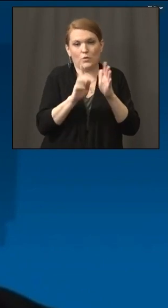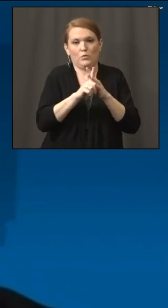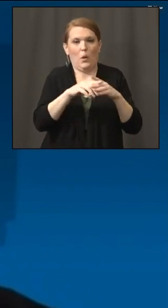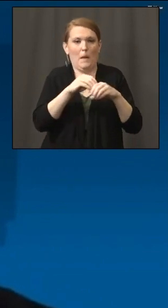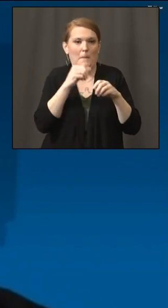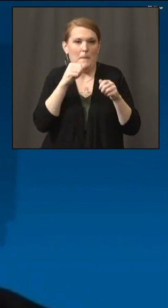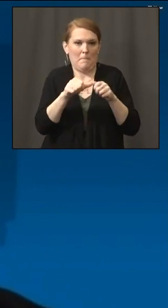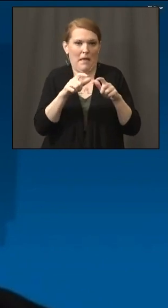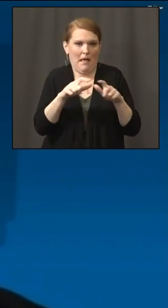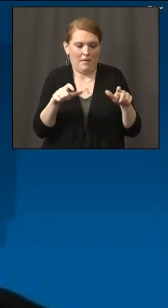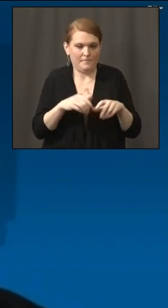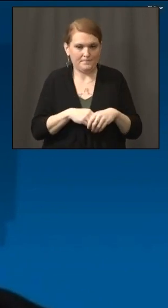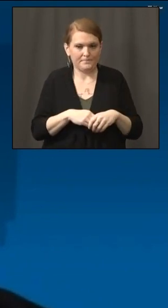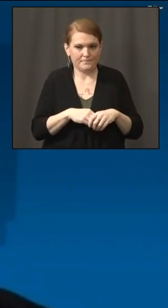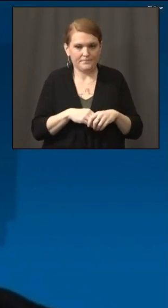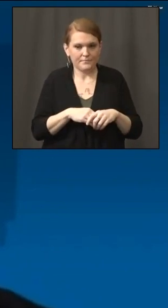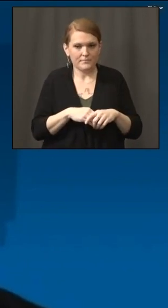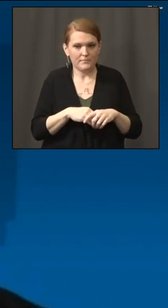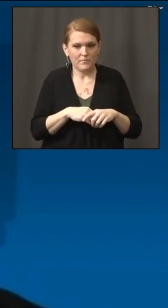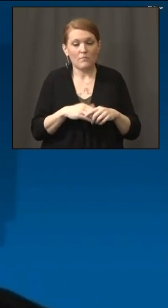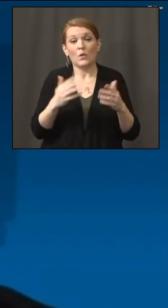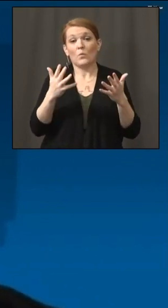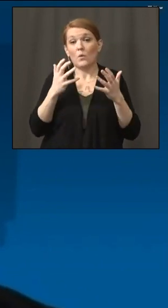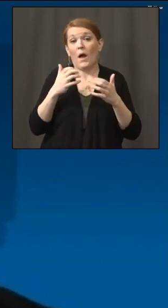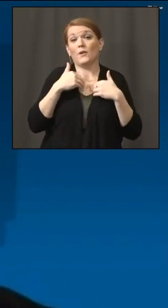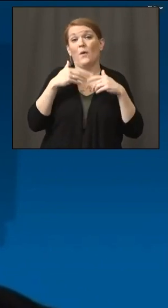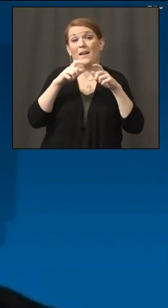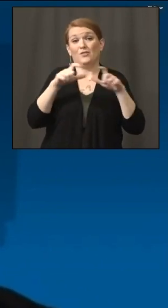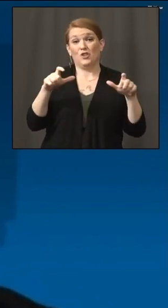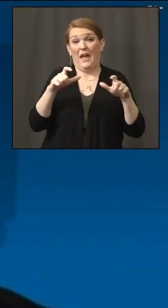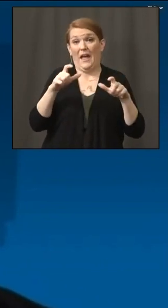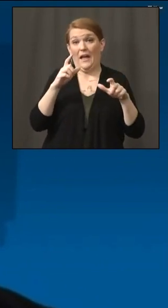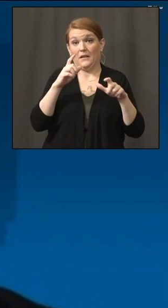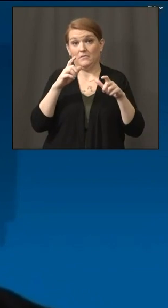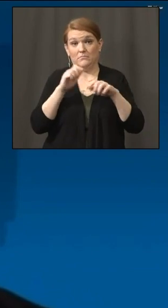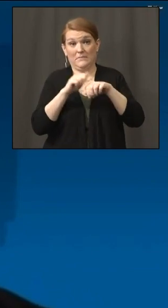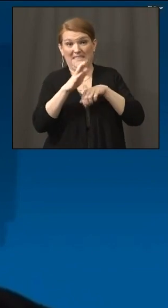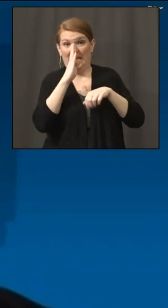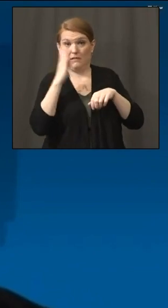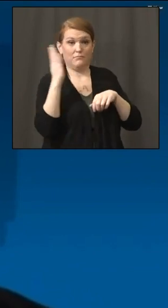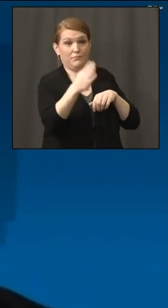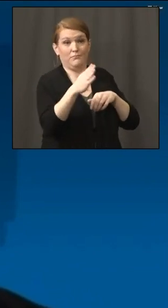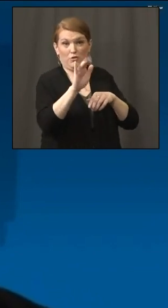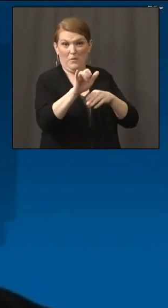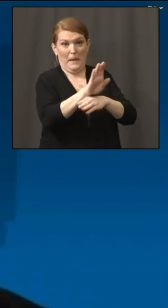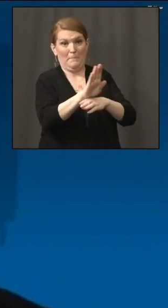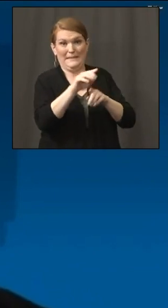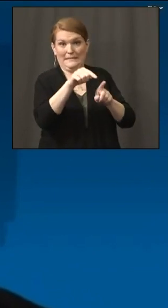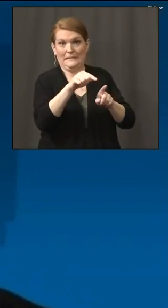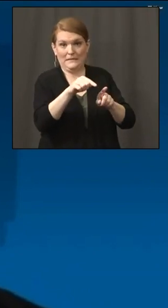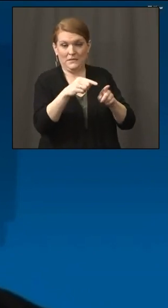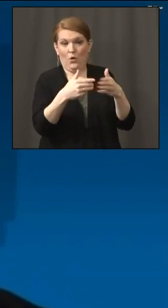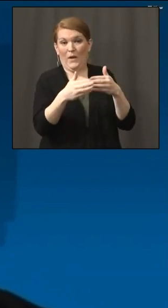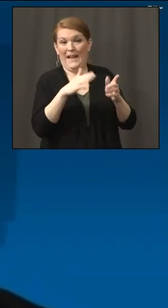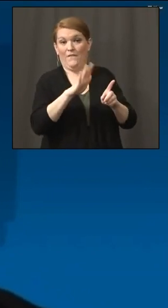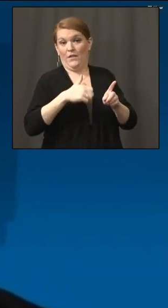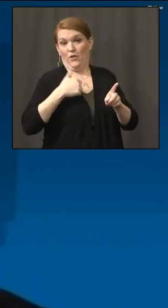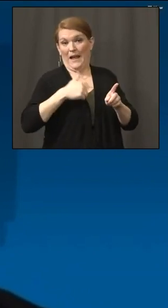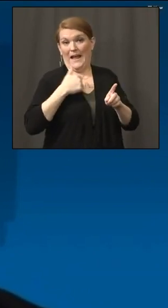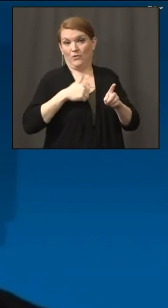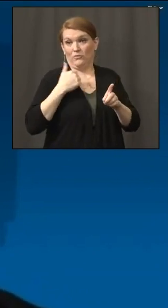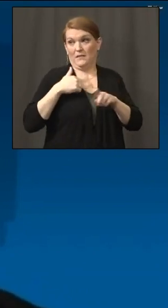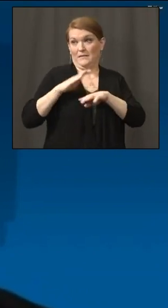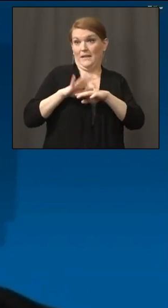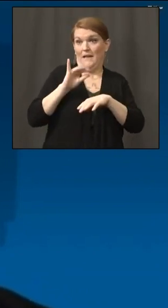goal is to have checks sent directly to the address of that business that is on file with DRS later